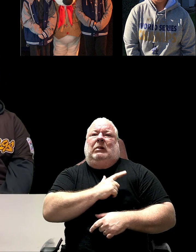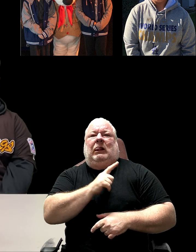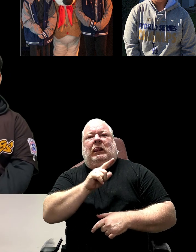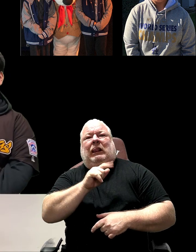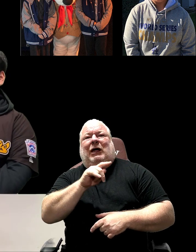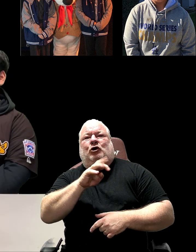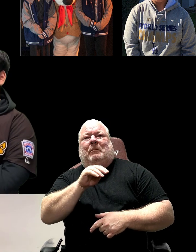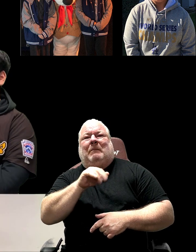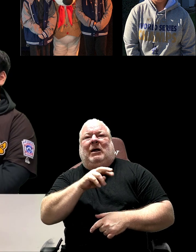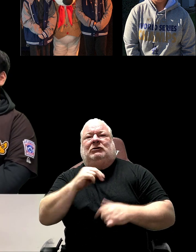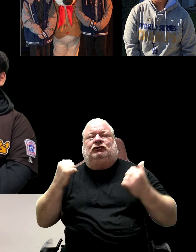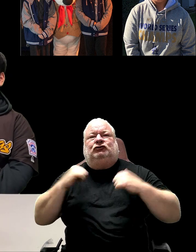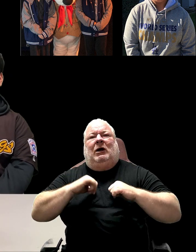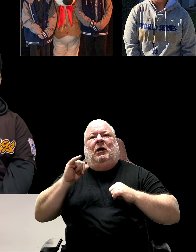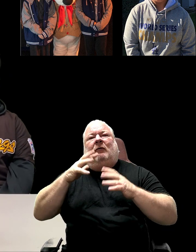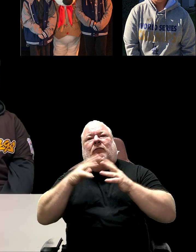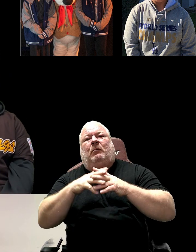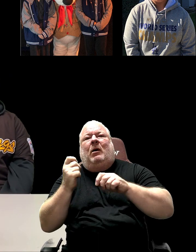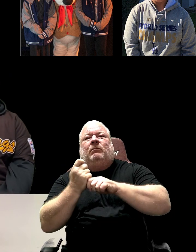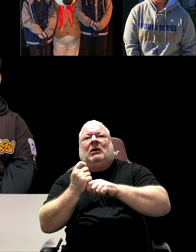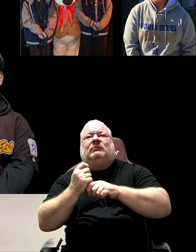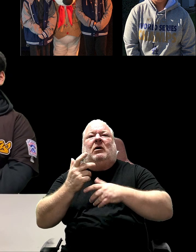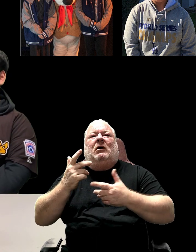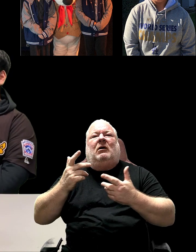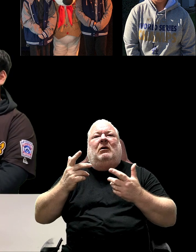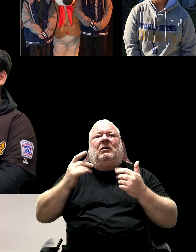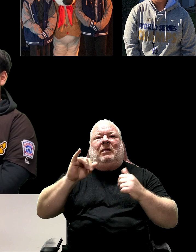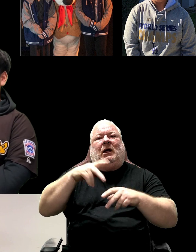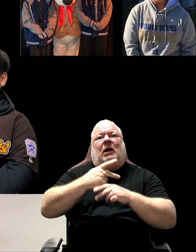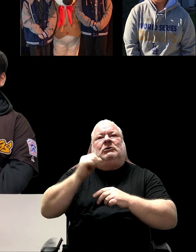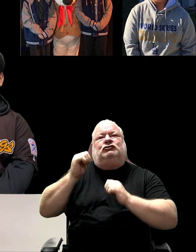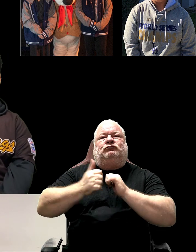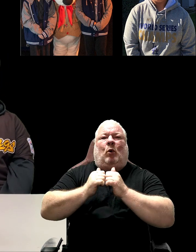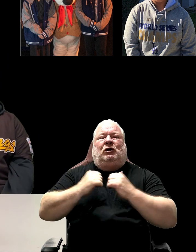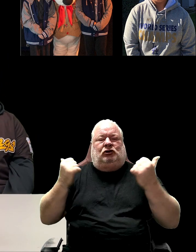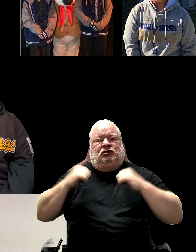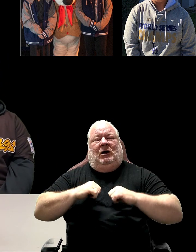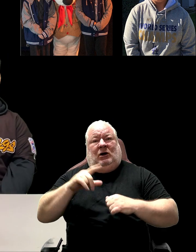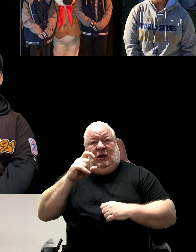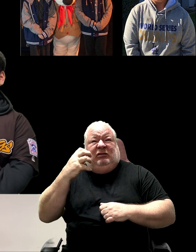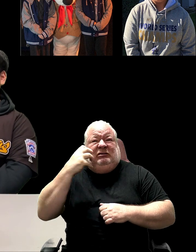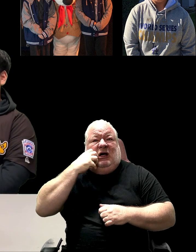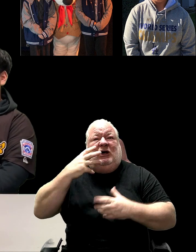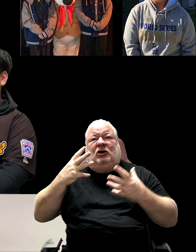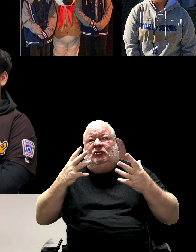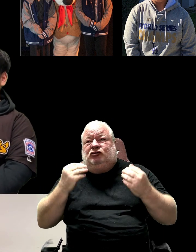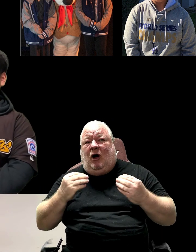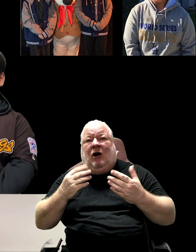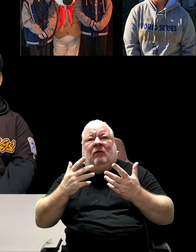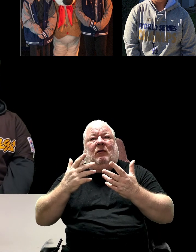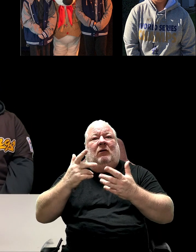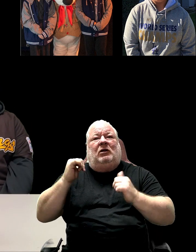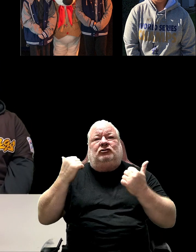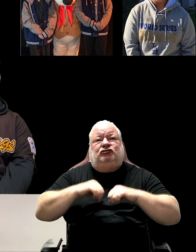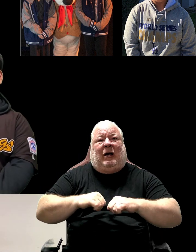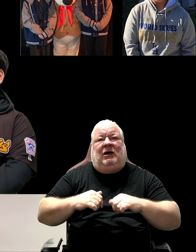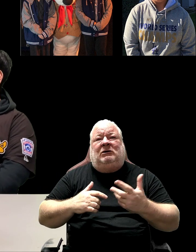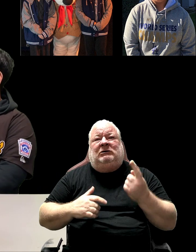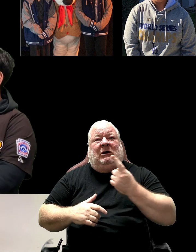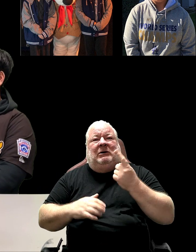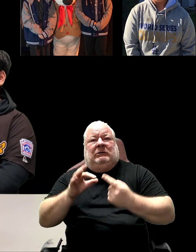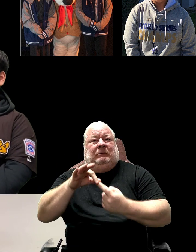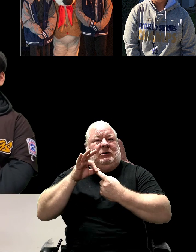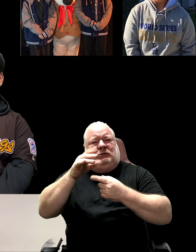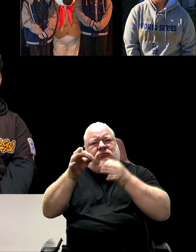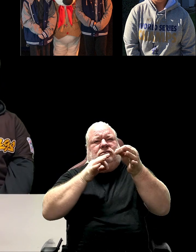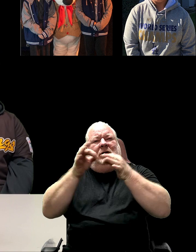feel like you want to talk about those briefly? Describe them, the colors, and are they thick? Are they soft? Are they... So it sounds like